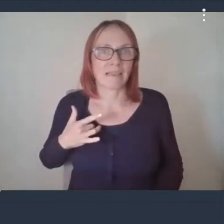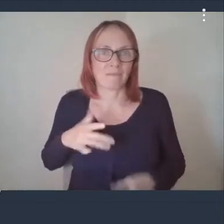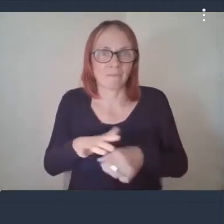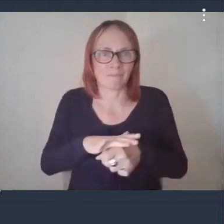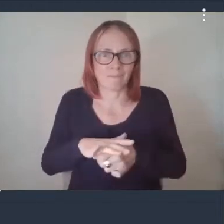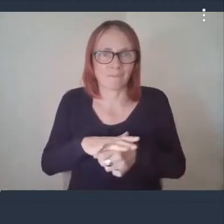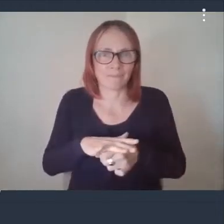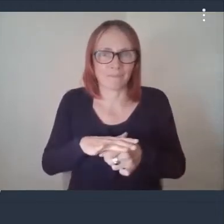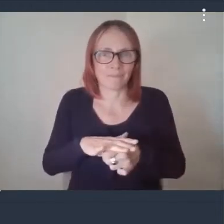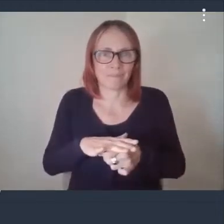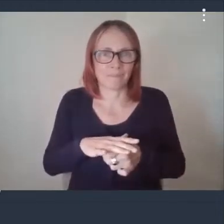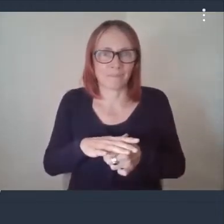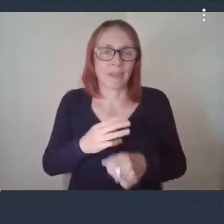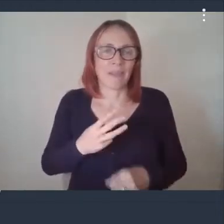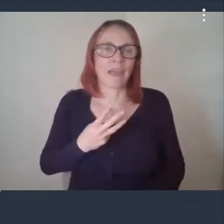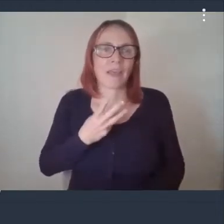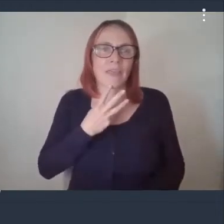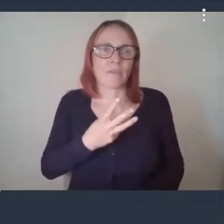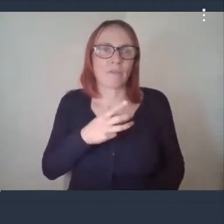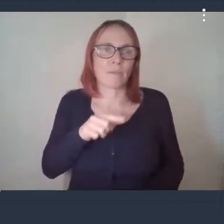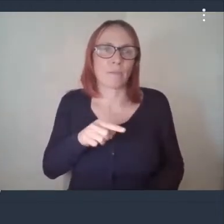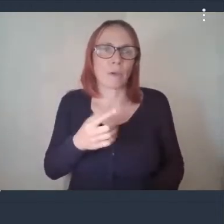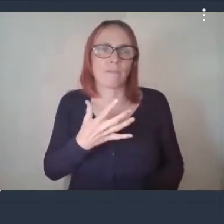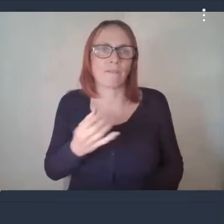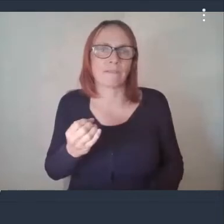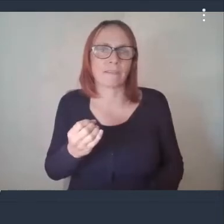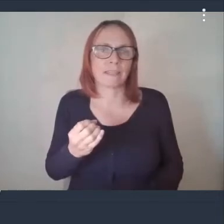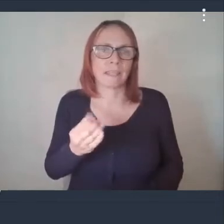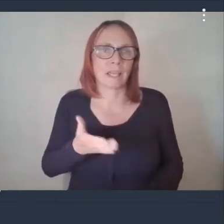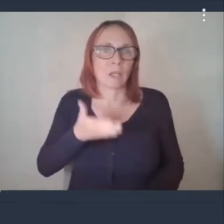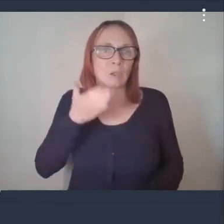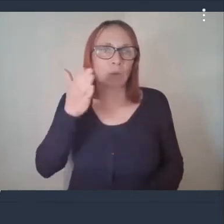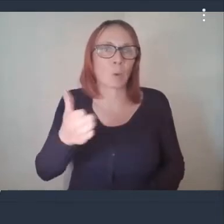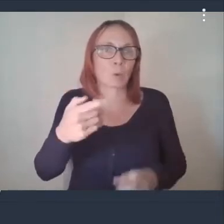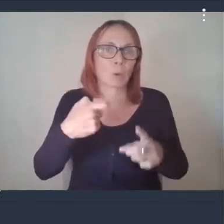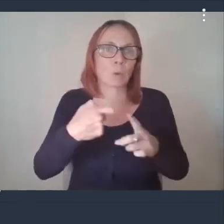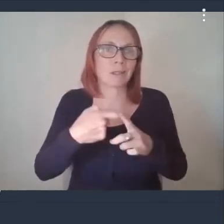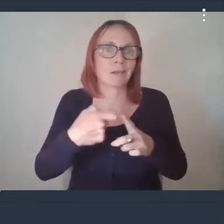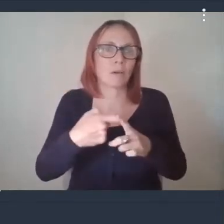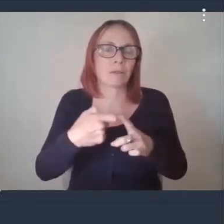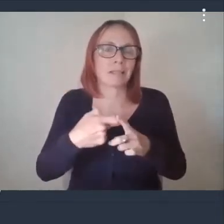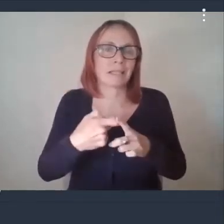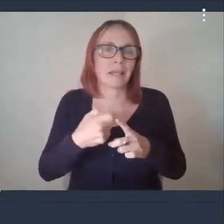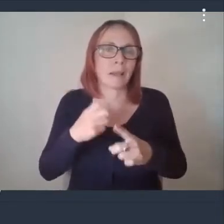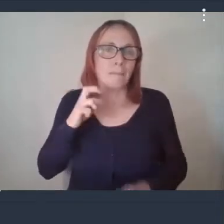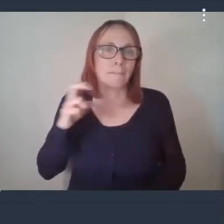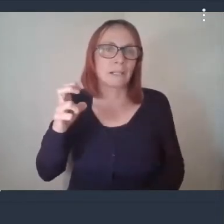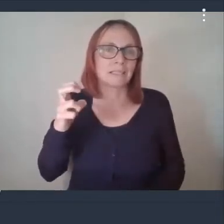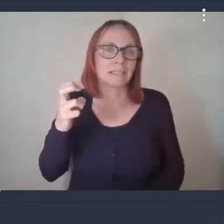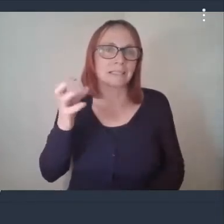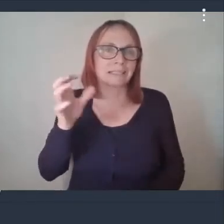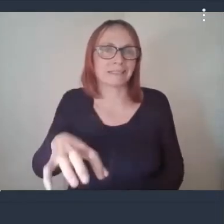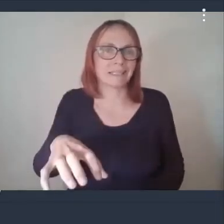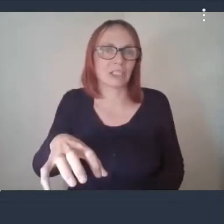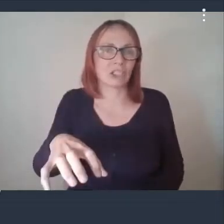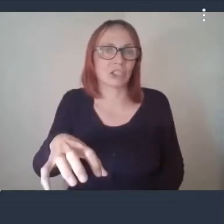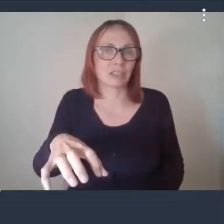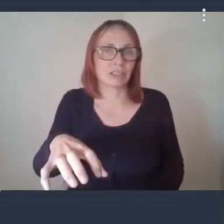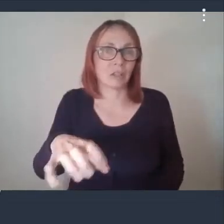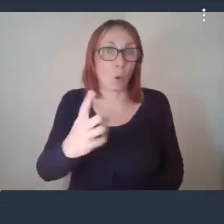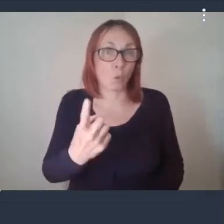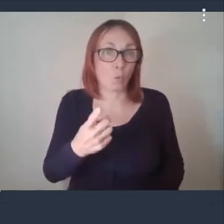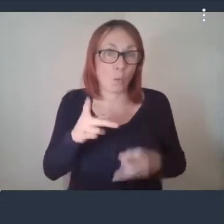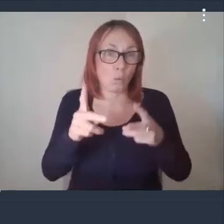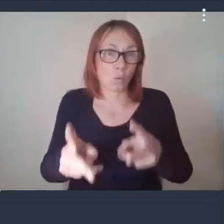350 to just a station in kakoddy for one way and i think that should tell us because that's how much my